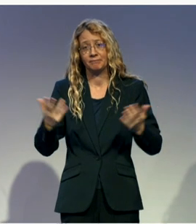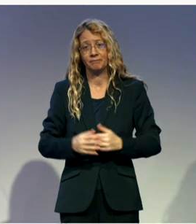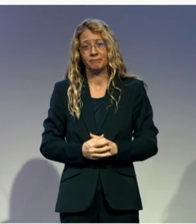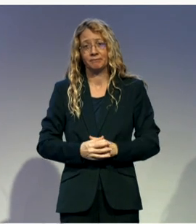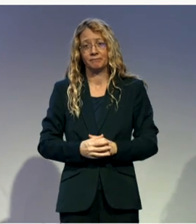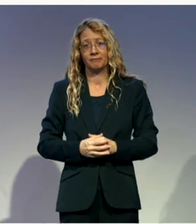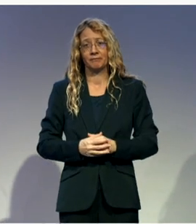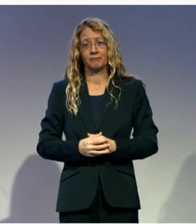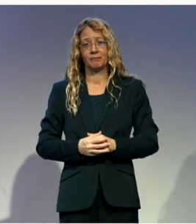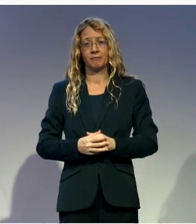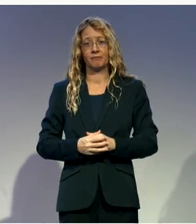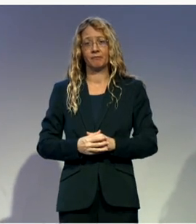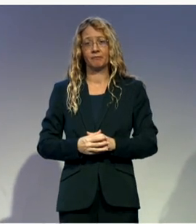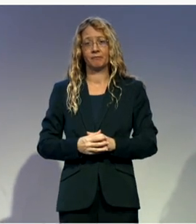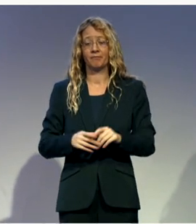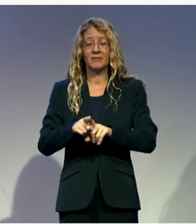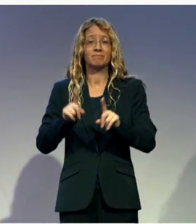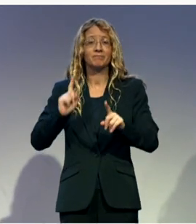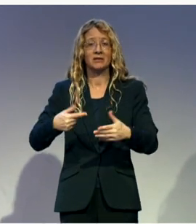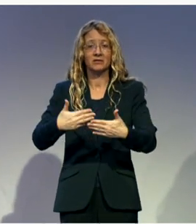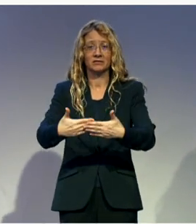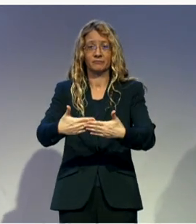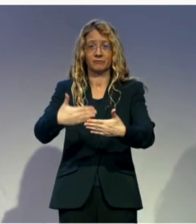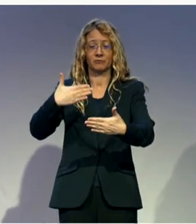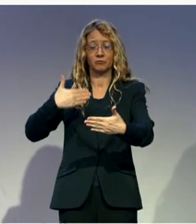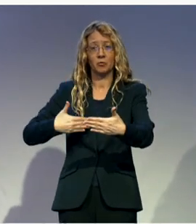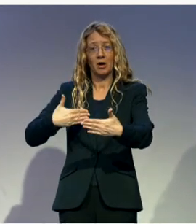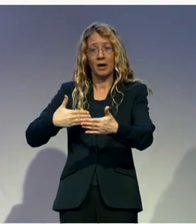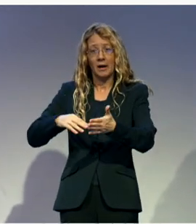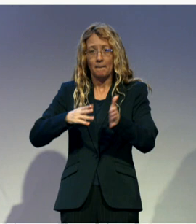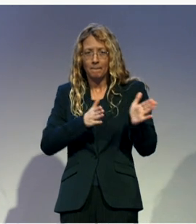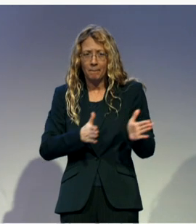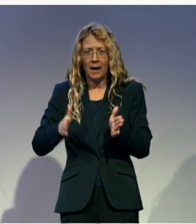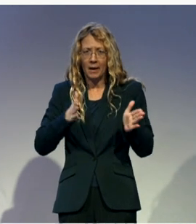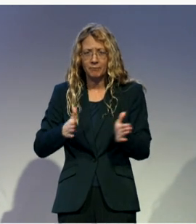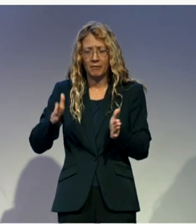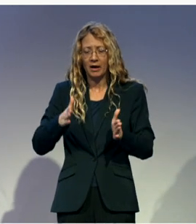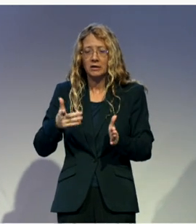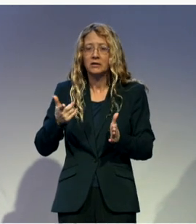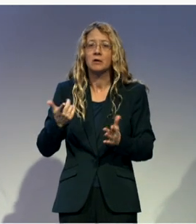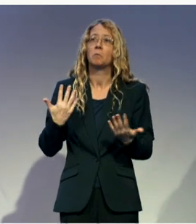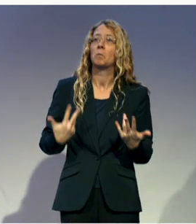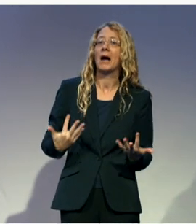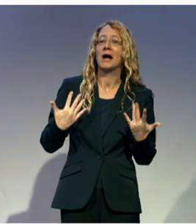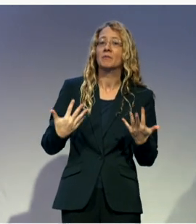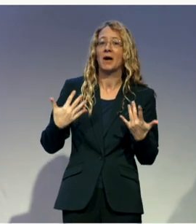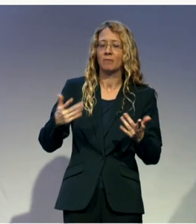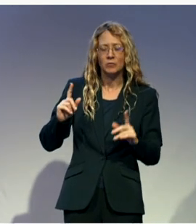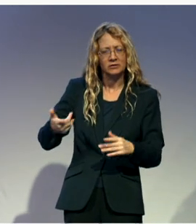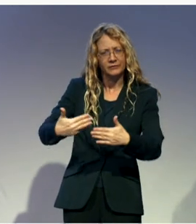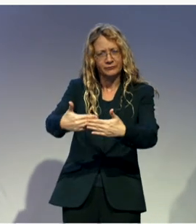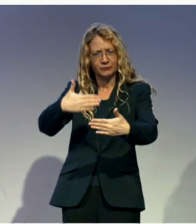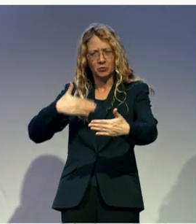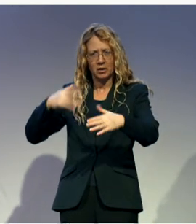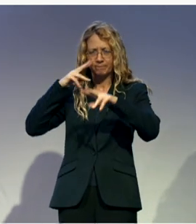towards an election, but this needs also to be, use a holistic approach, maybe over a period of time. We know in